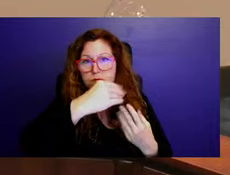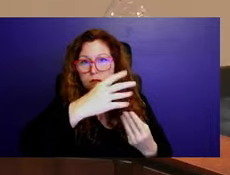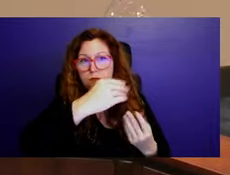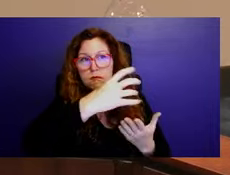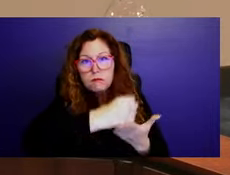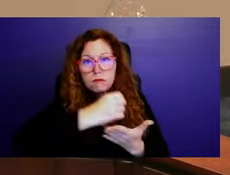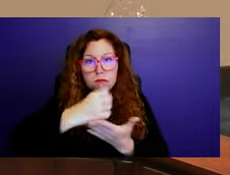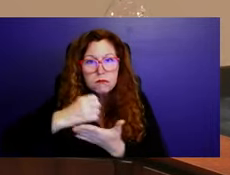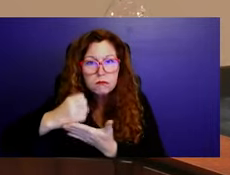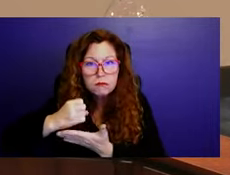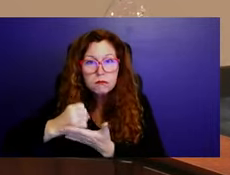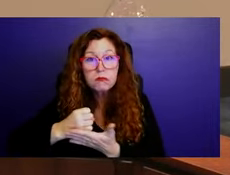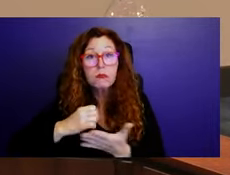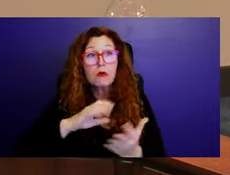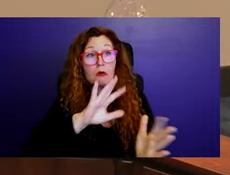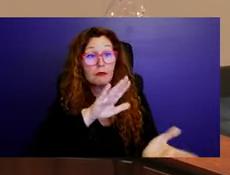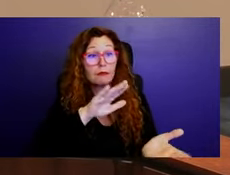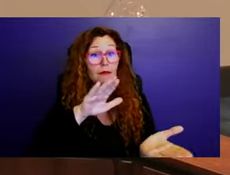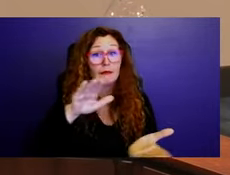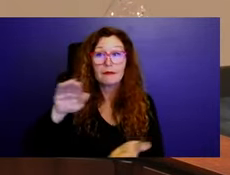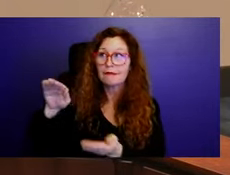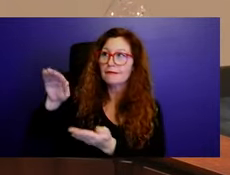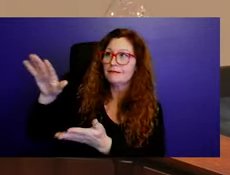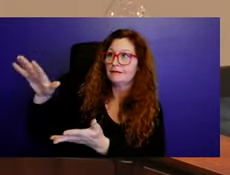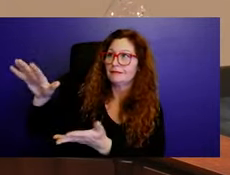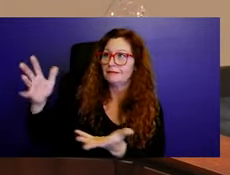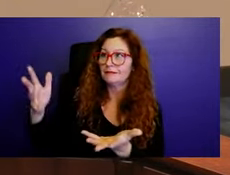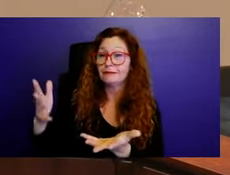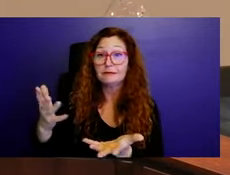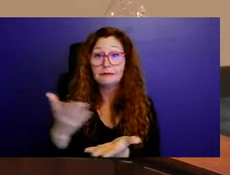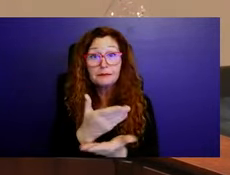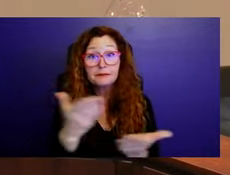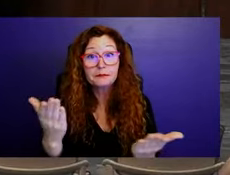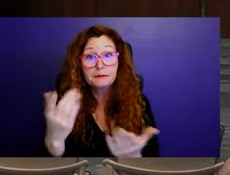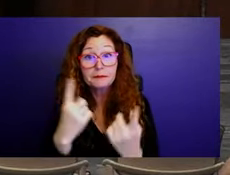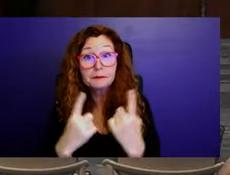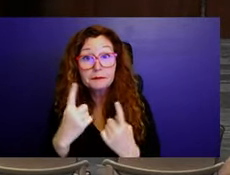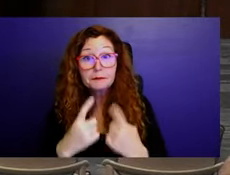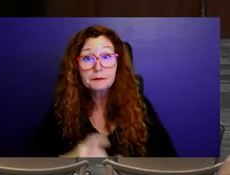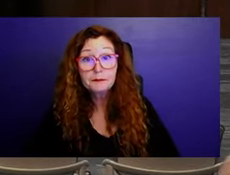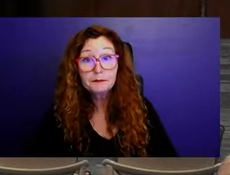I'm available for any questions. All right. Thank you. Who'd like to go first?